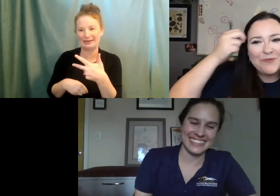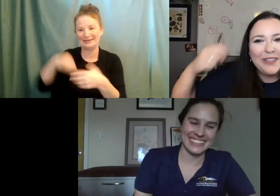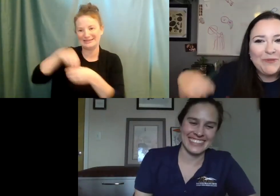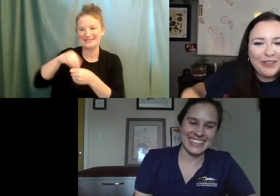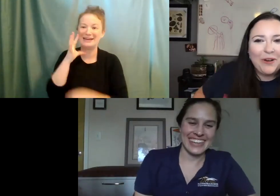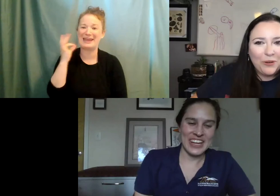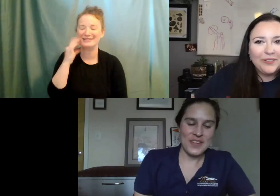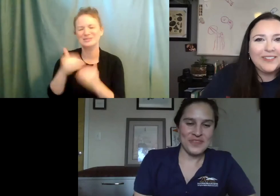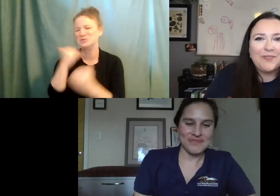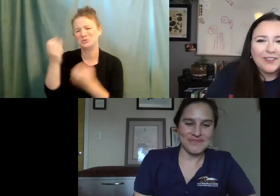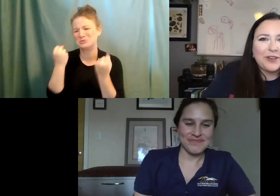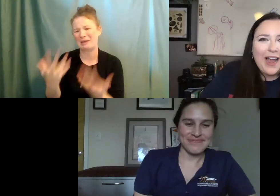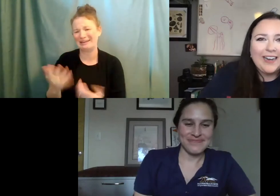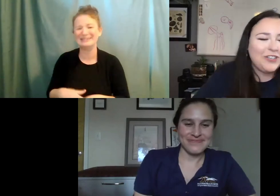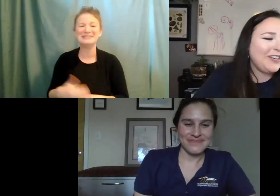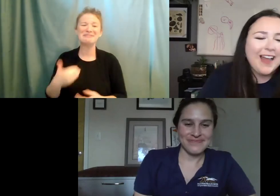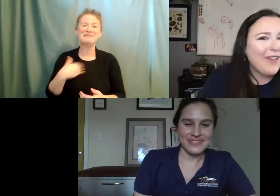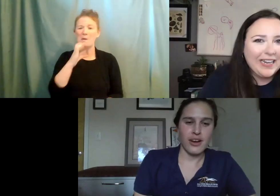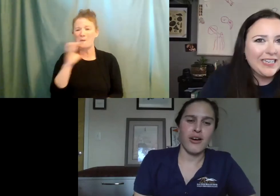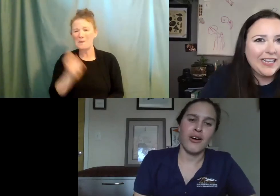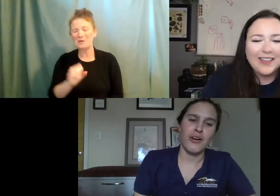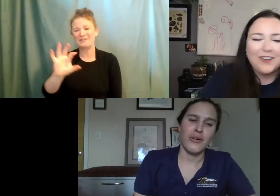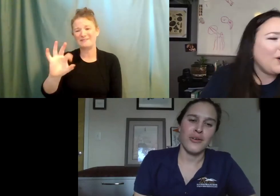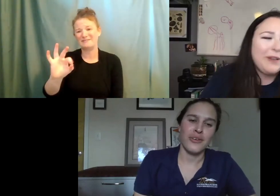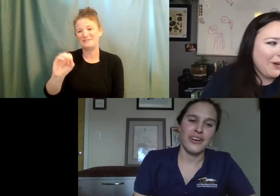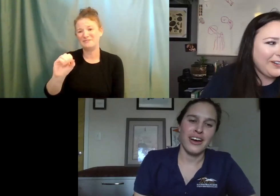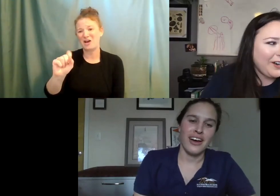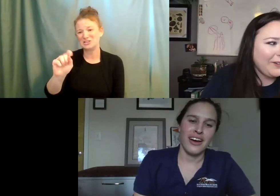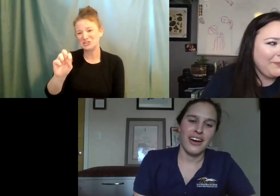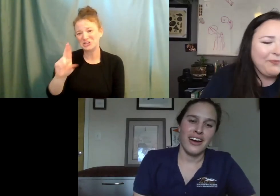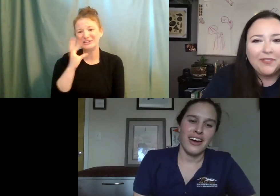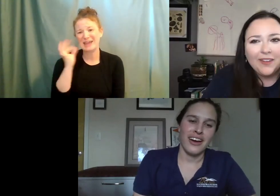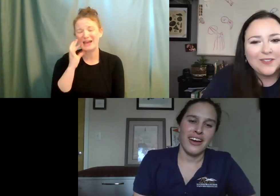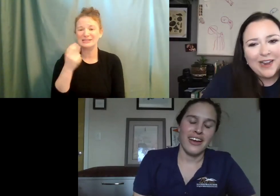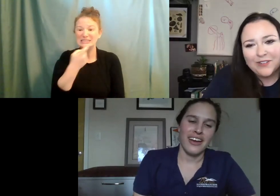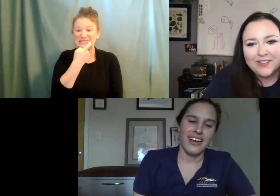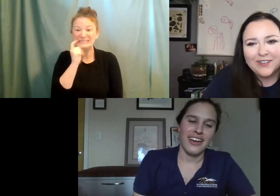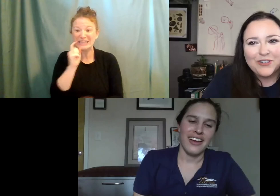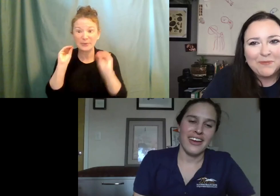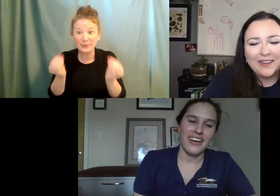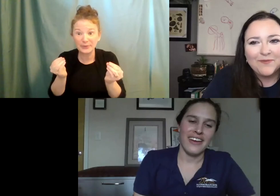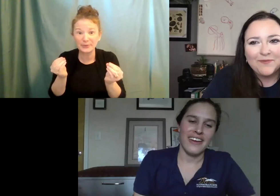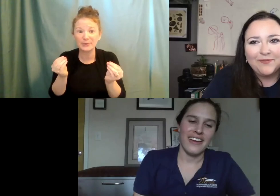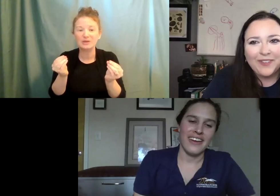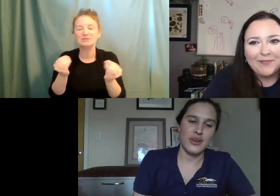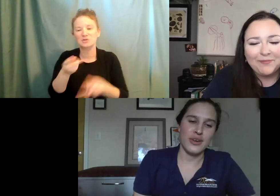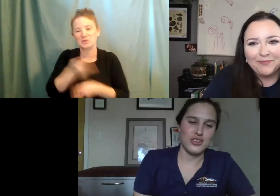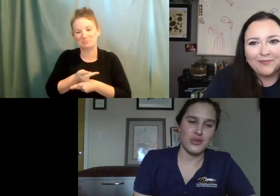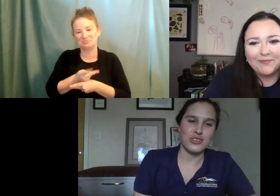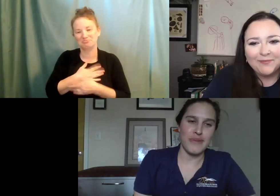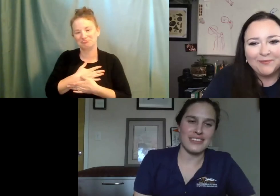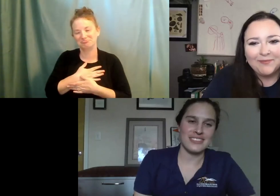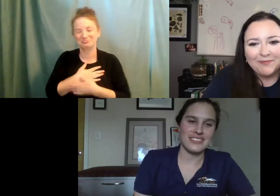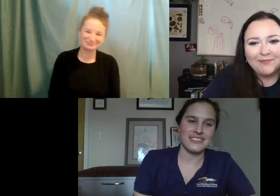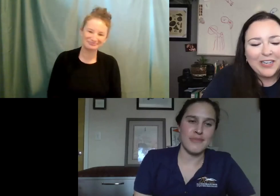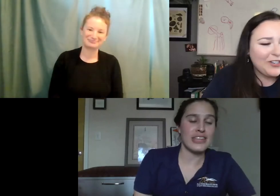a, I got this really, really old foster cat and she didn't have any teeth and nobody wanted her. So now she's my cat. Those are,